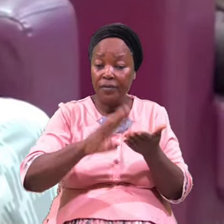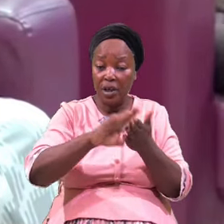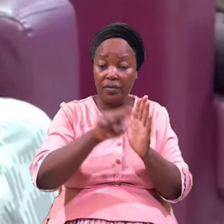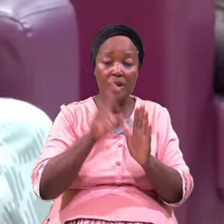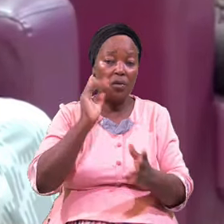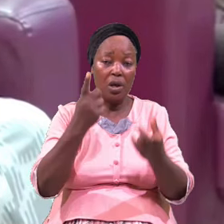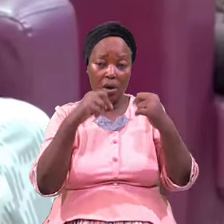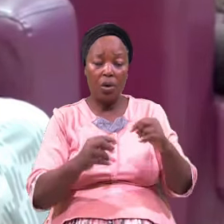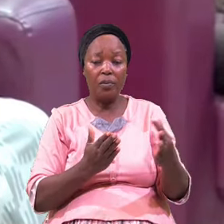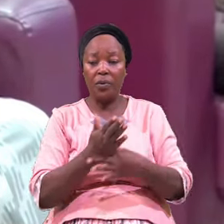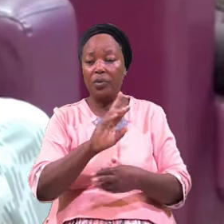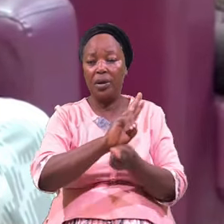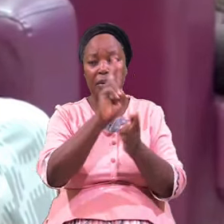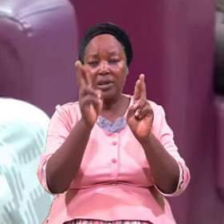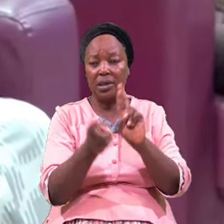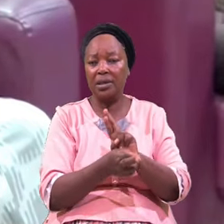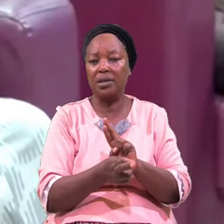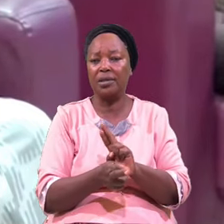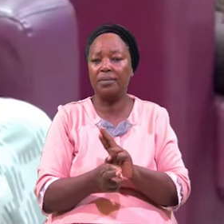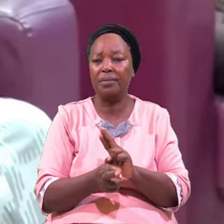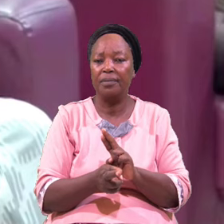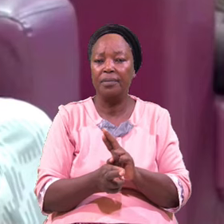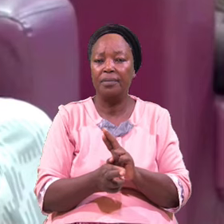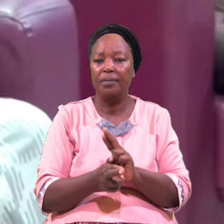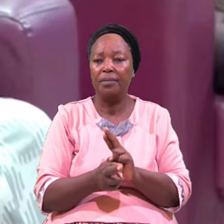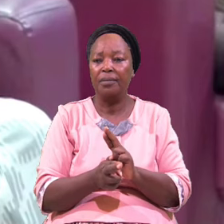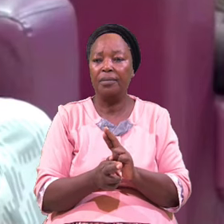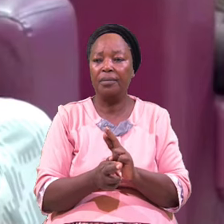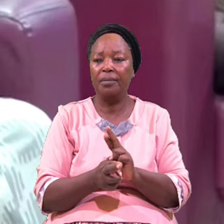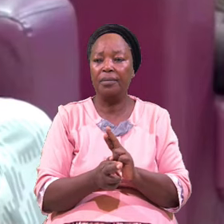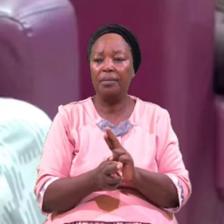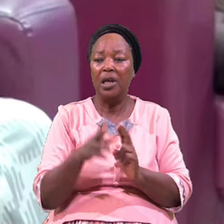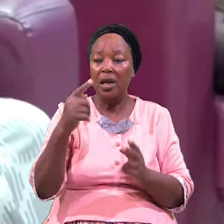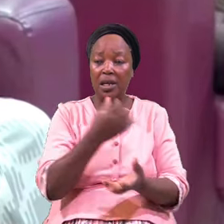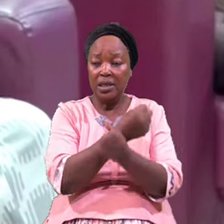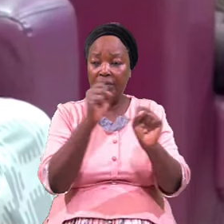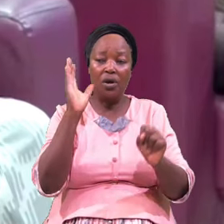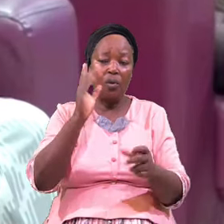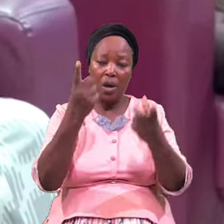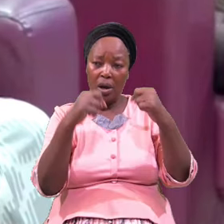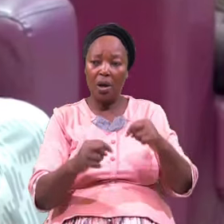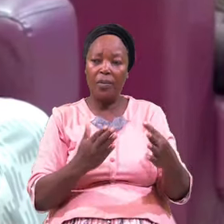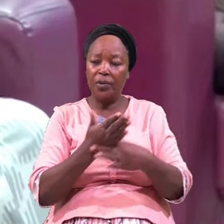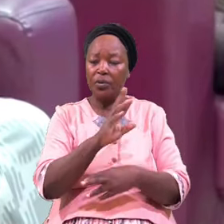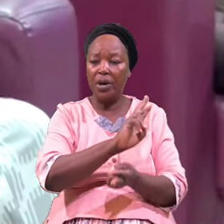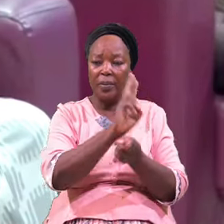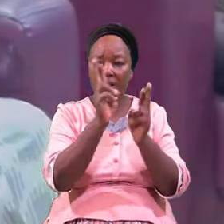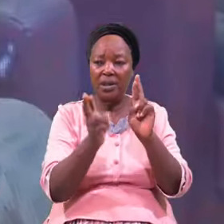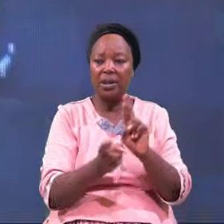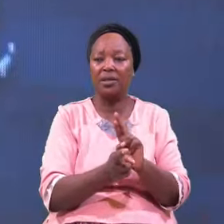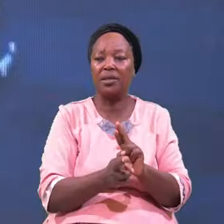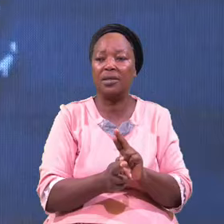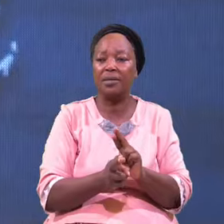Come Through Repentance The Salvation Will Come Through Repentance